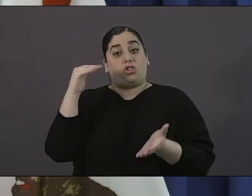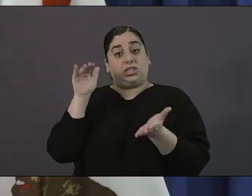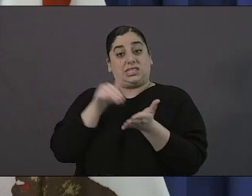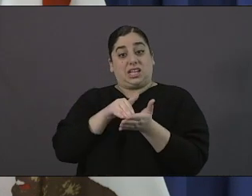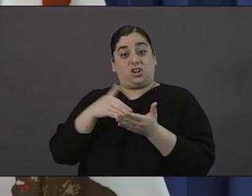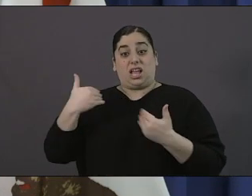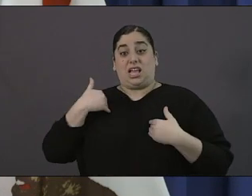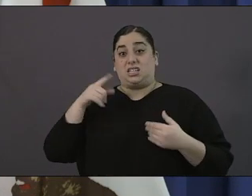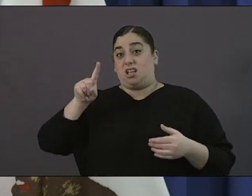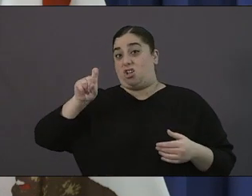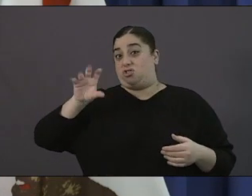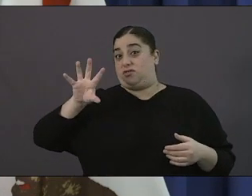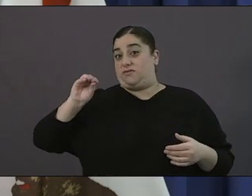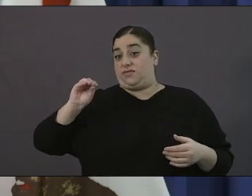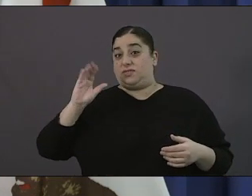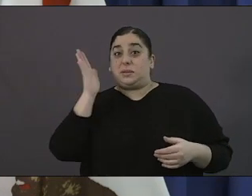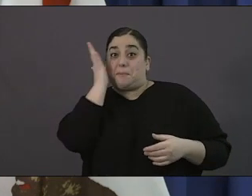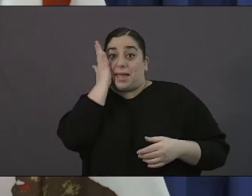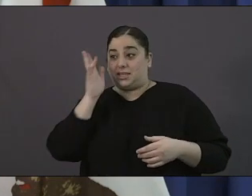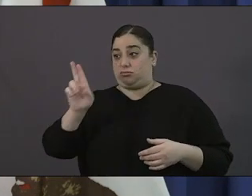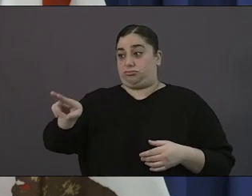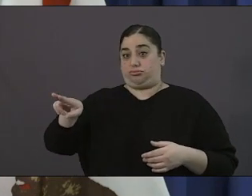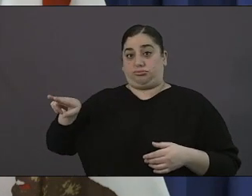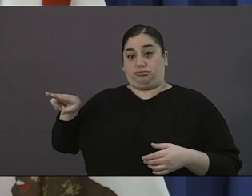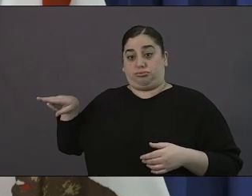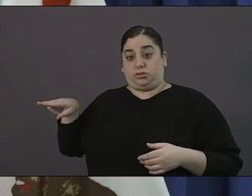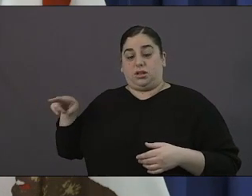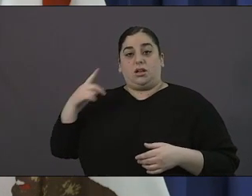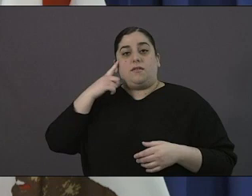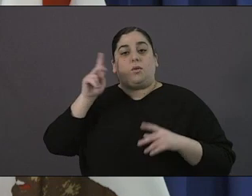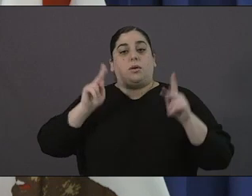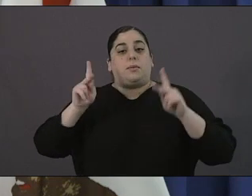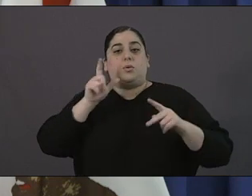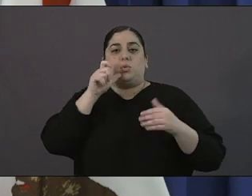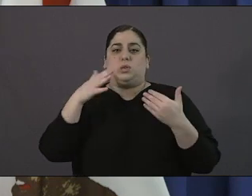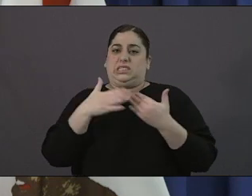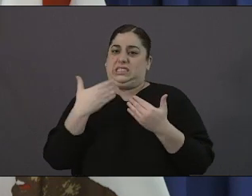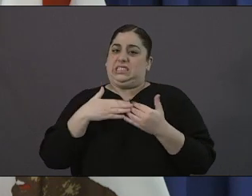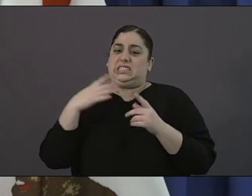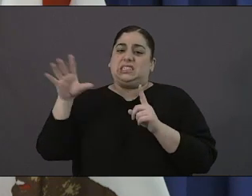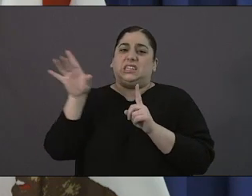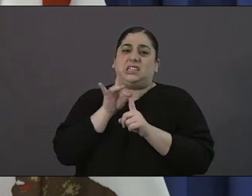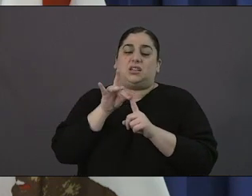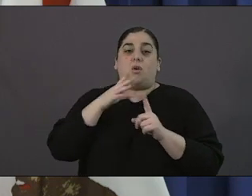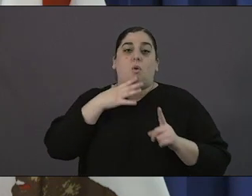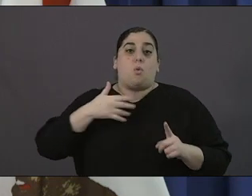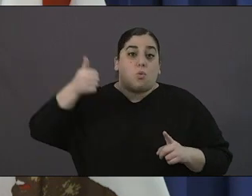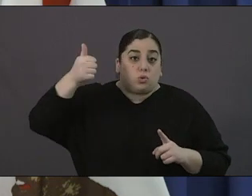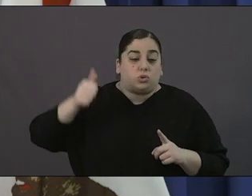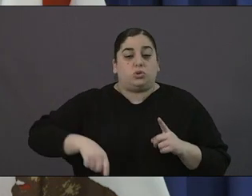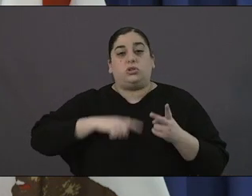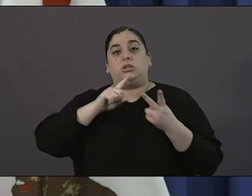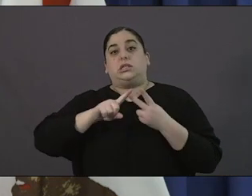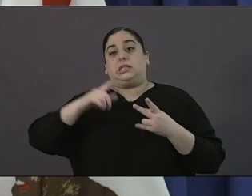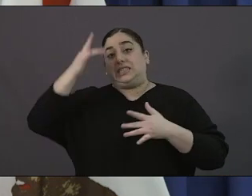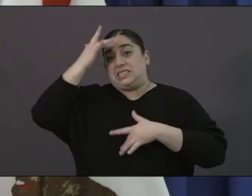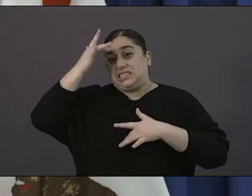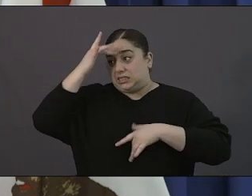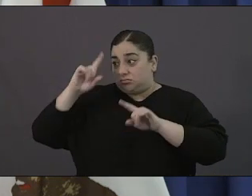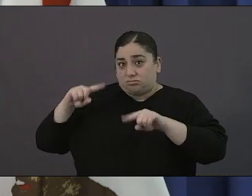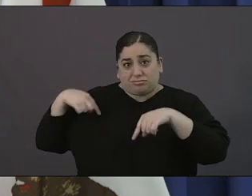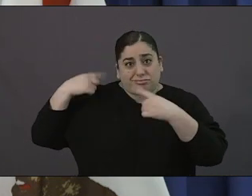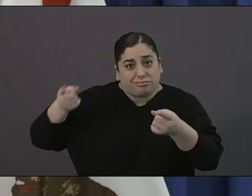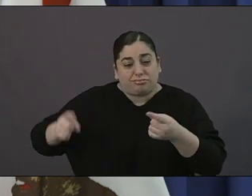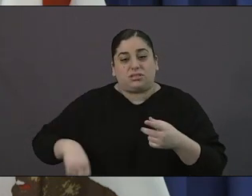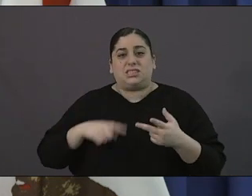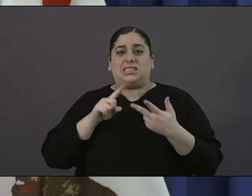to at risk individuals individuals who are older who have pre-existing conditions who have chronic conditions right it's extremely important